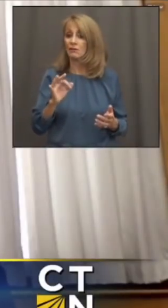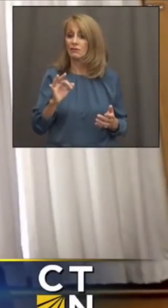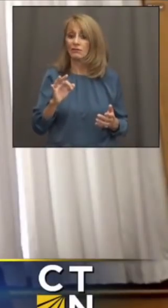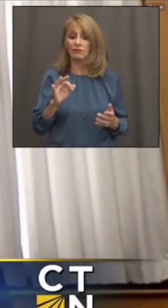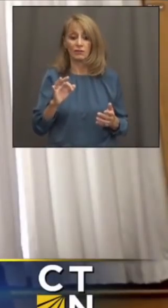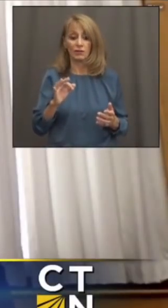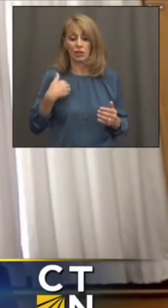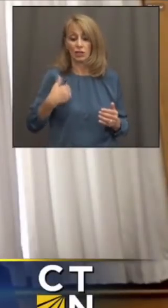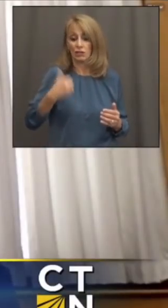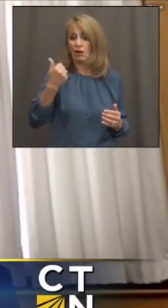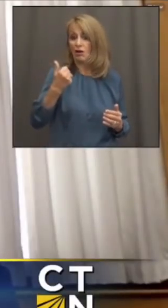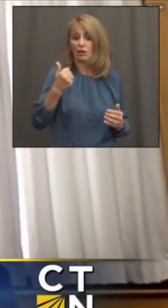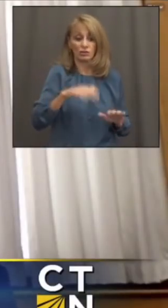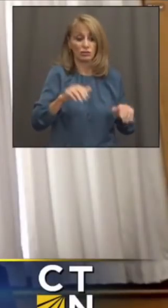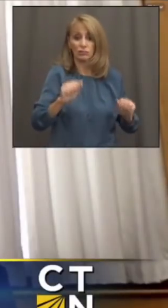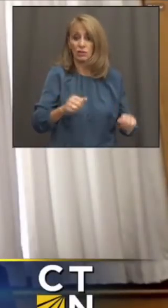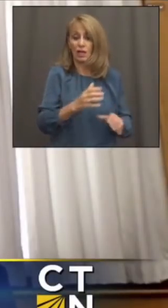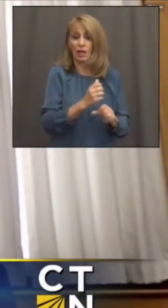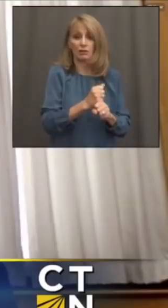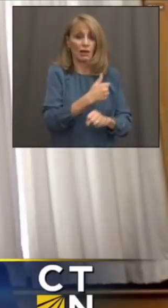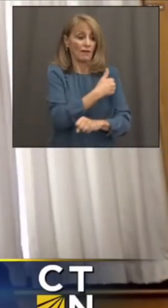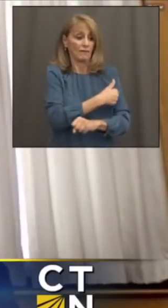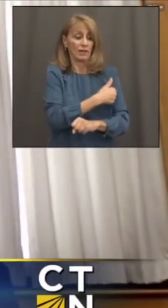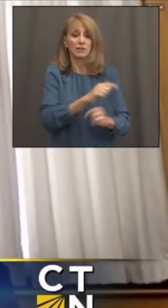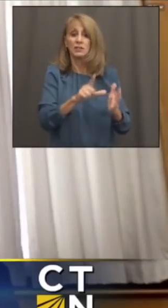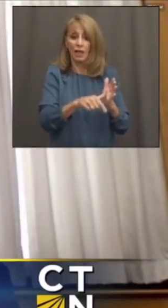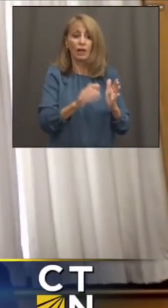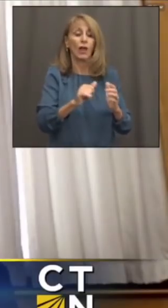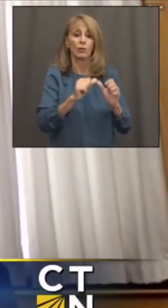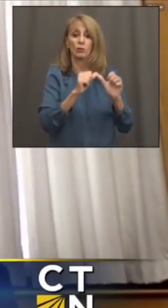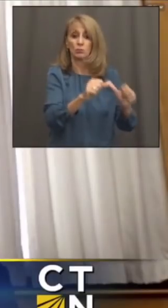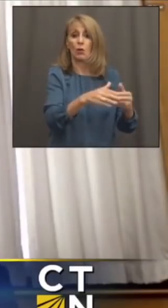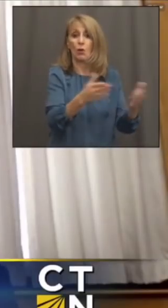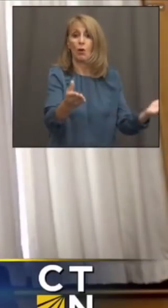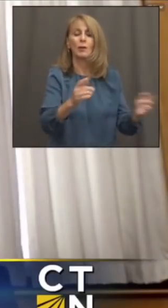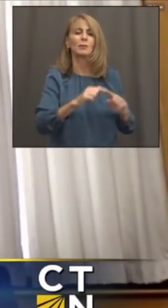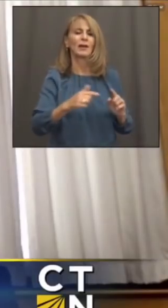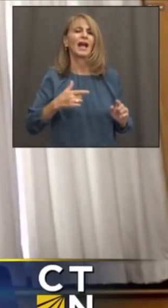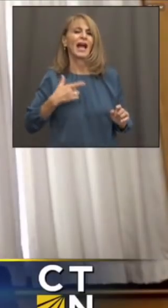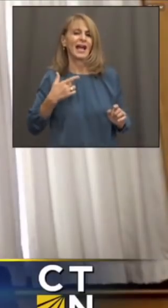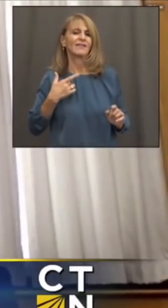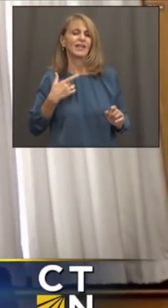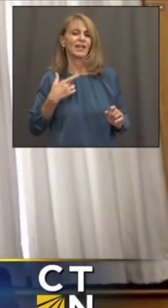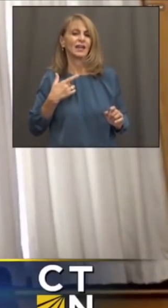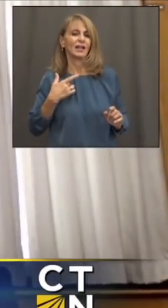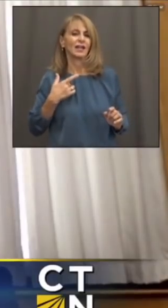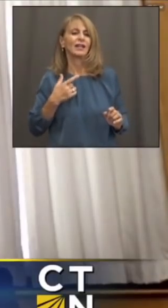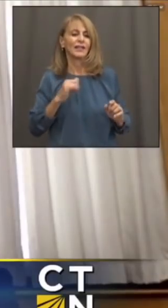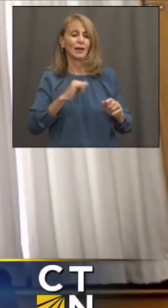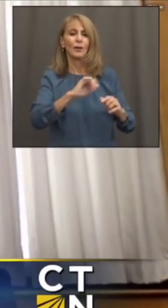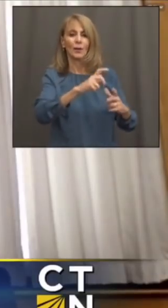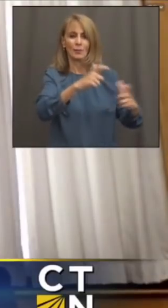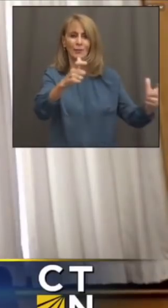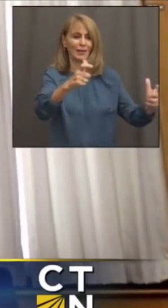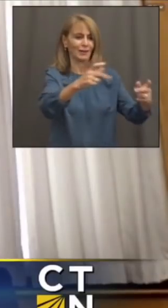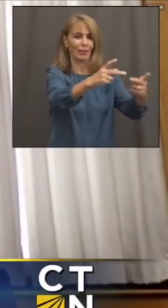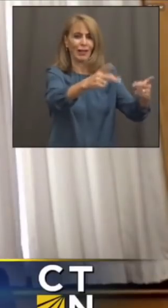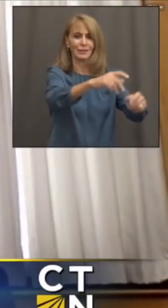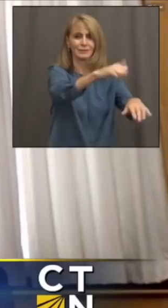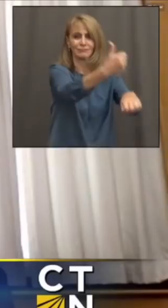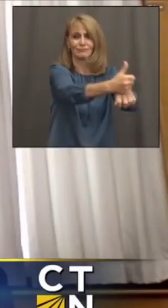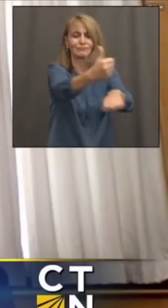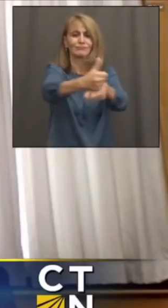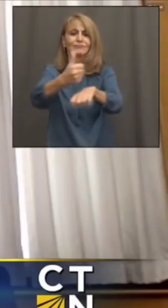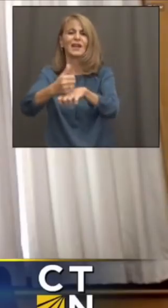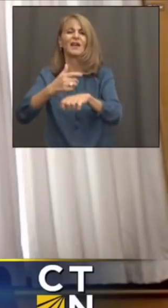vaccinated, like adolescents, for example. But most likely, I think we'll see a lot fewer mass vaccination sites by the time we get to June. And